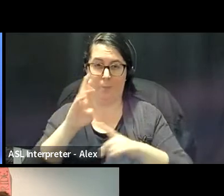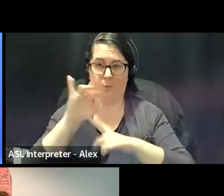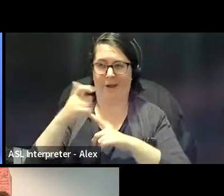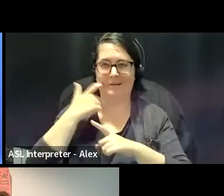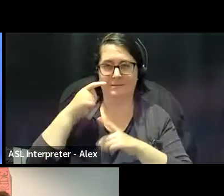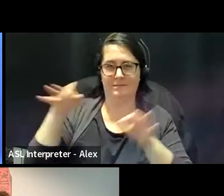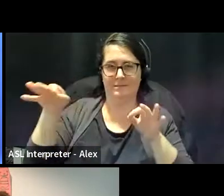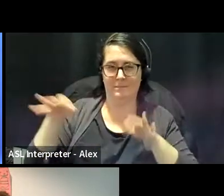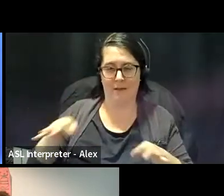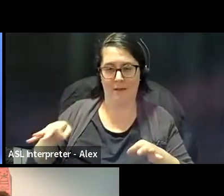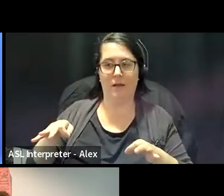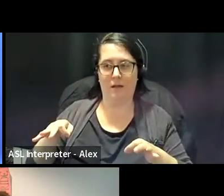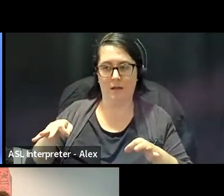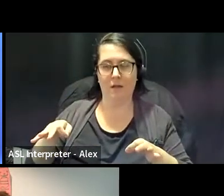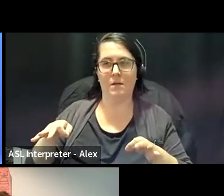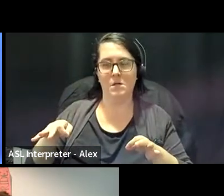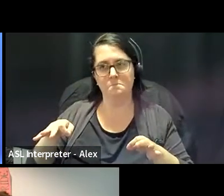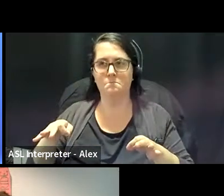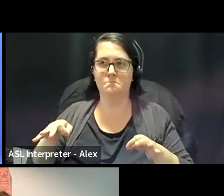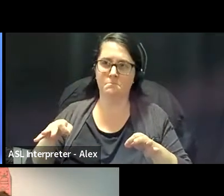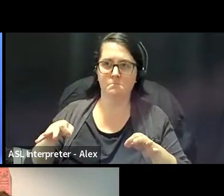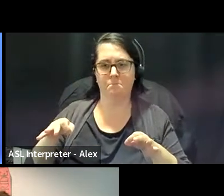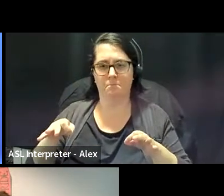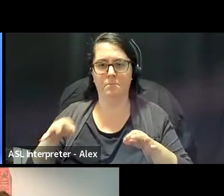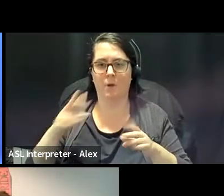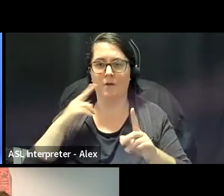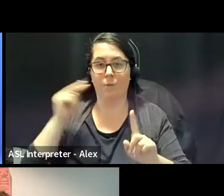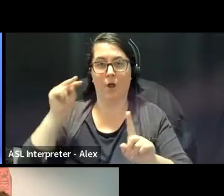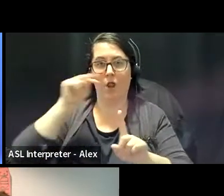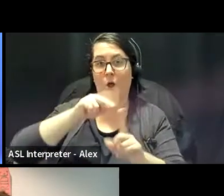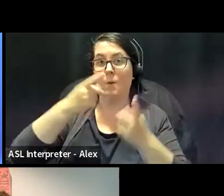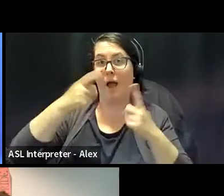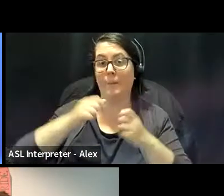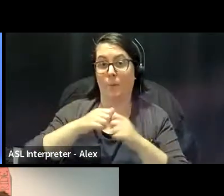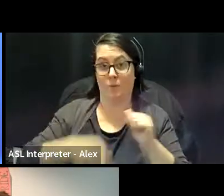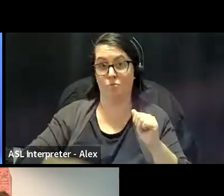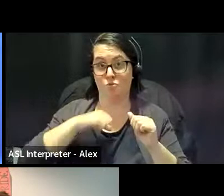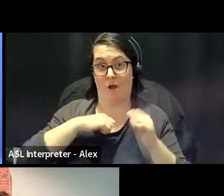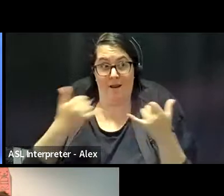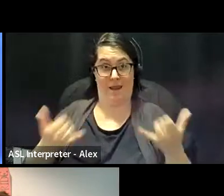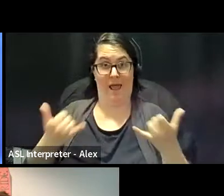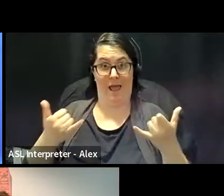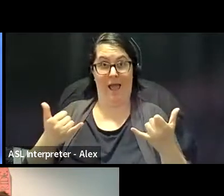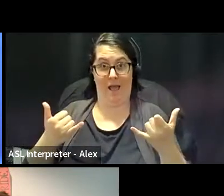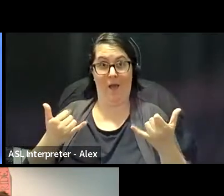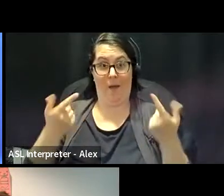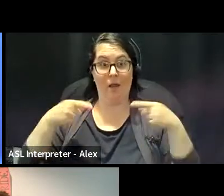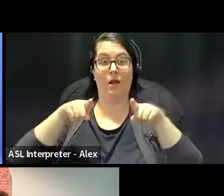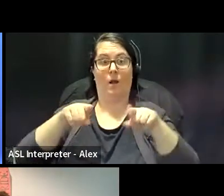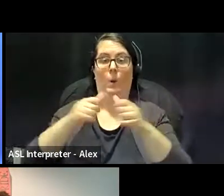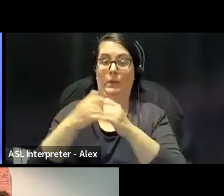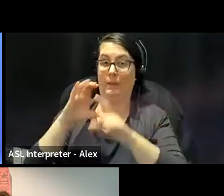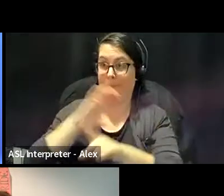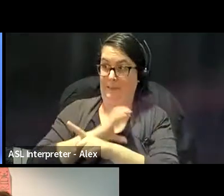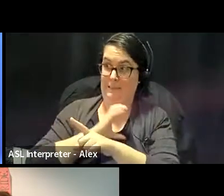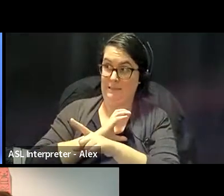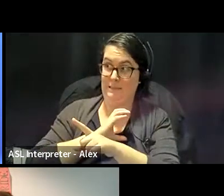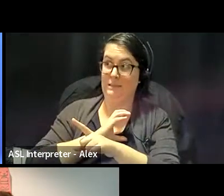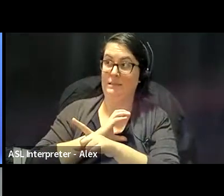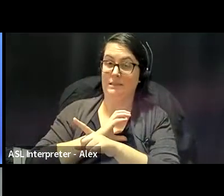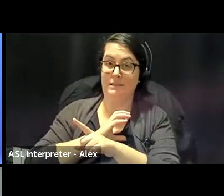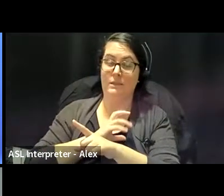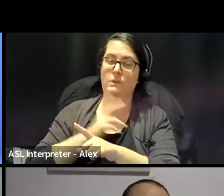leaves us thinking, you know, and when we look at what's happening with Pride and Pride's alignment with police that continues